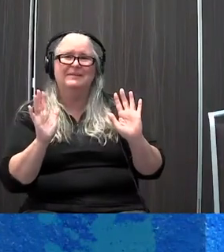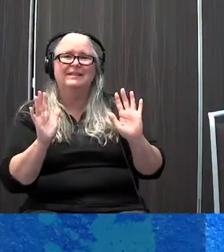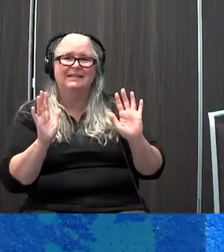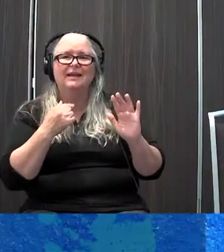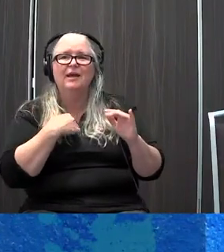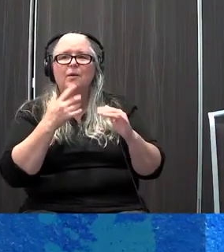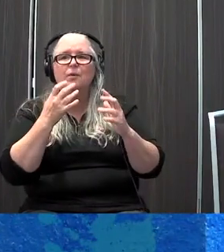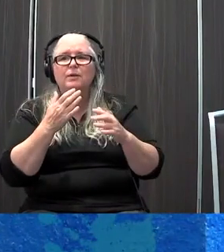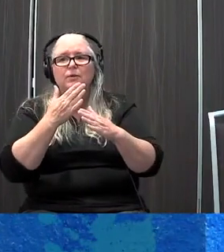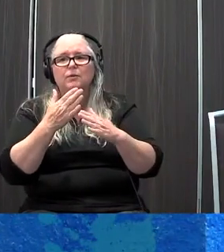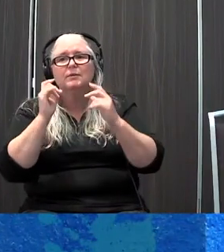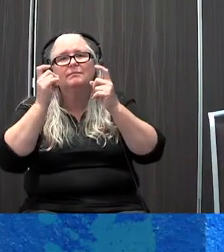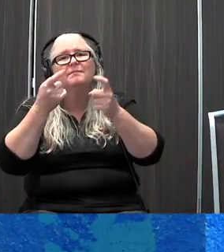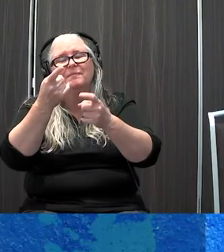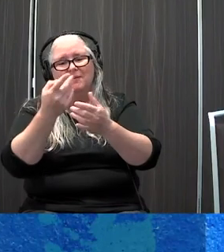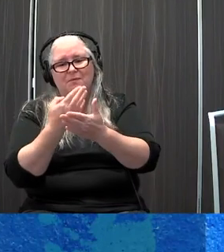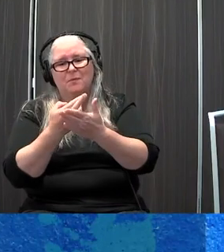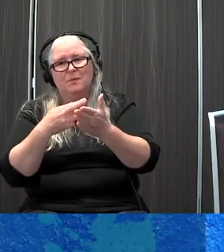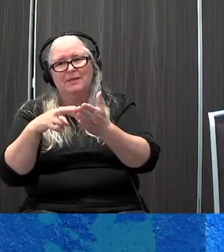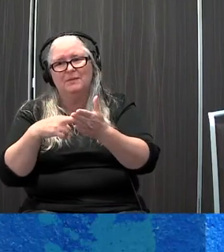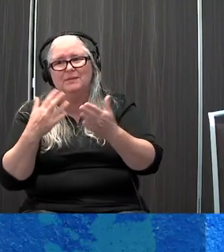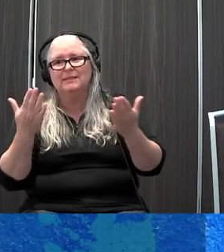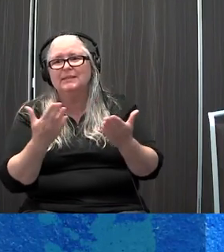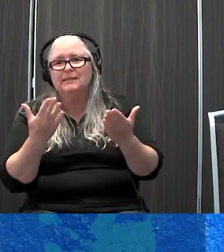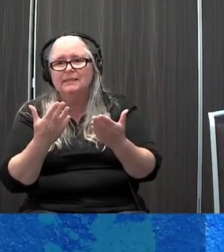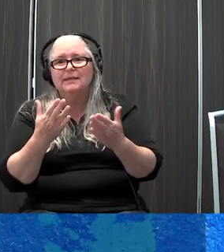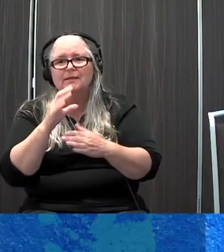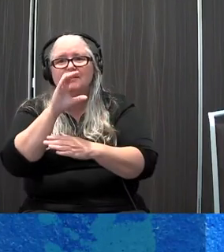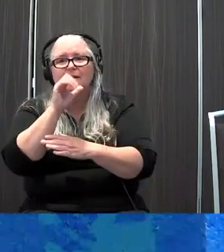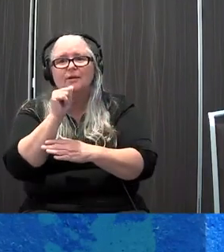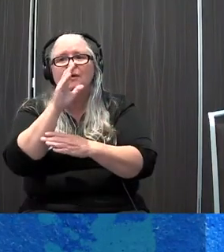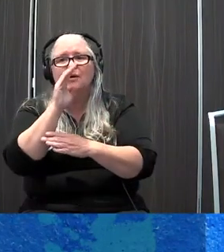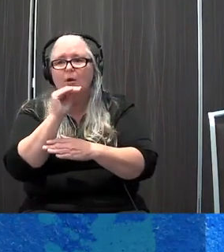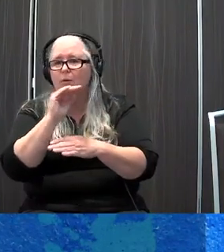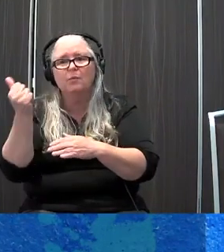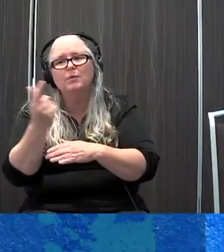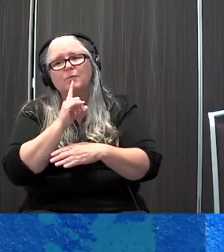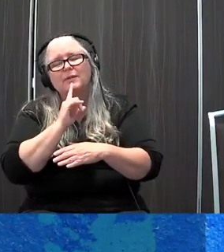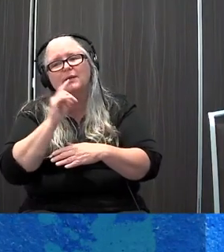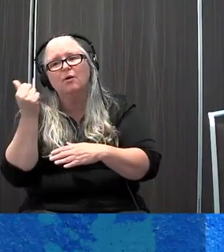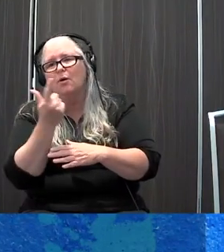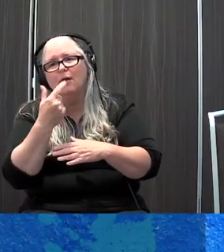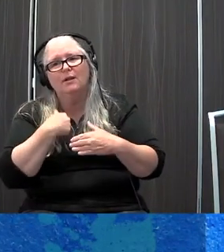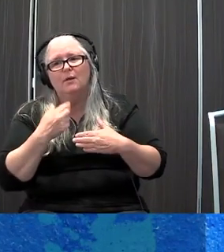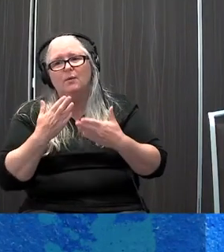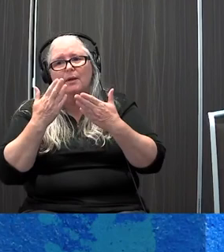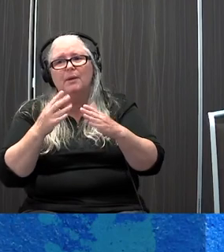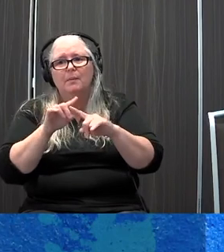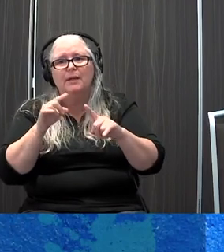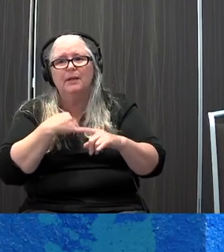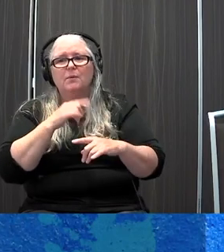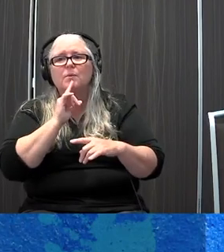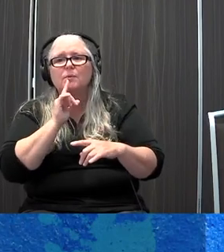resources here. So there's a couple apps, Calm, Headspace, and Insight Timer. I recommend all of them. I particularly really like Insight Timer